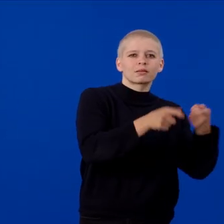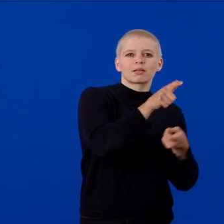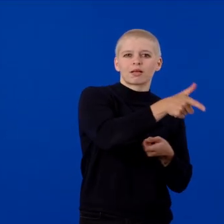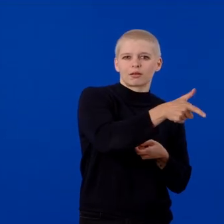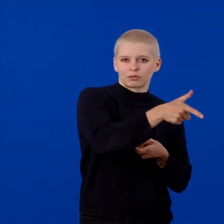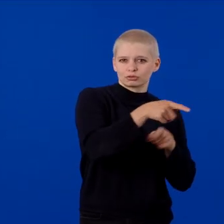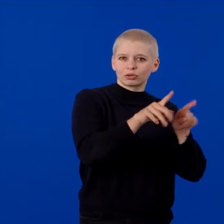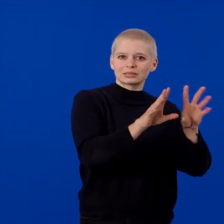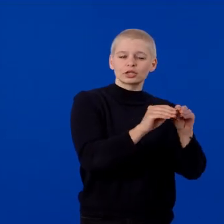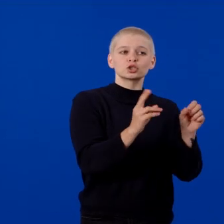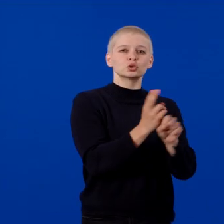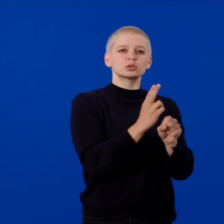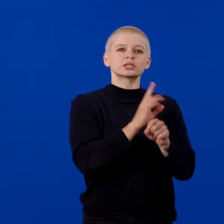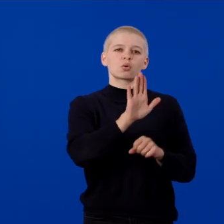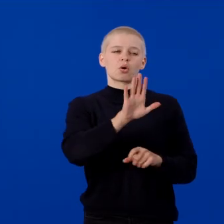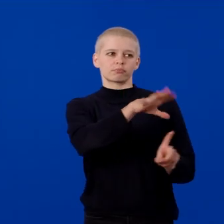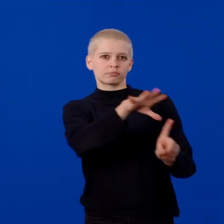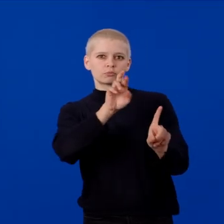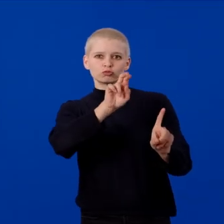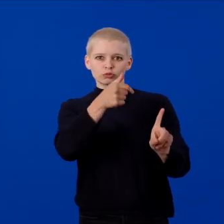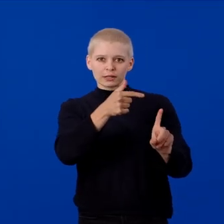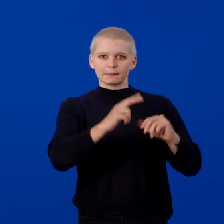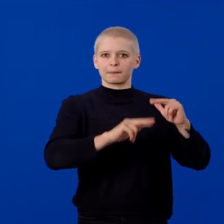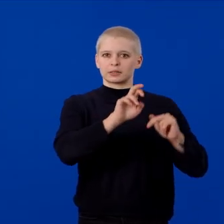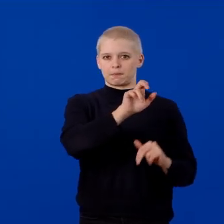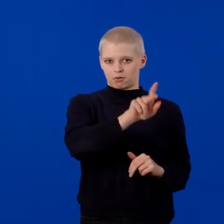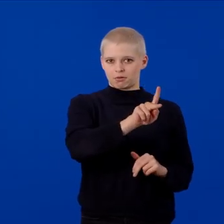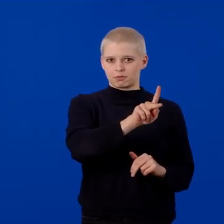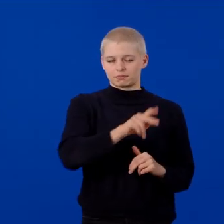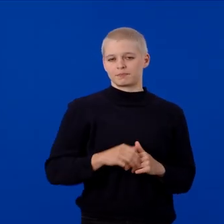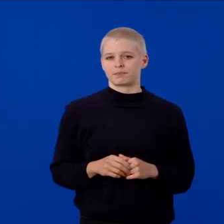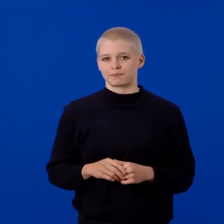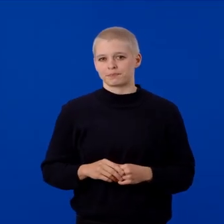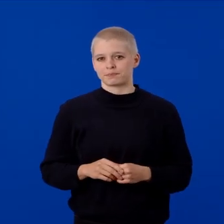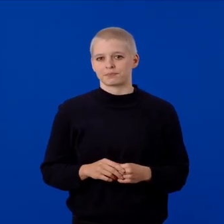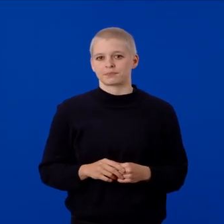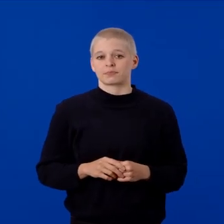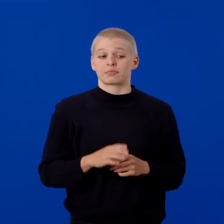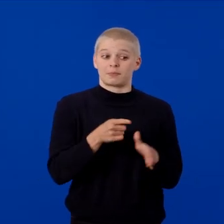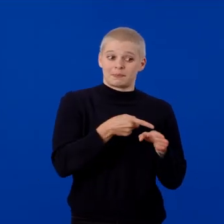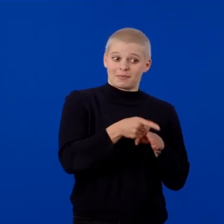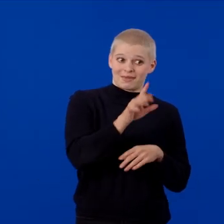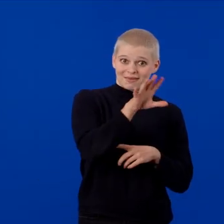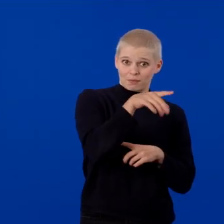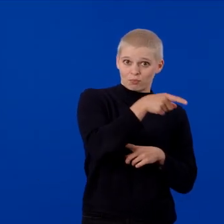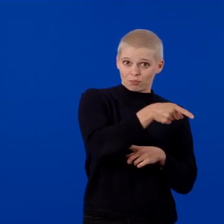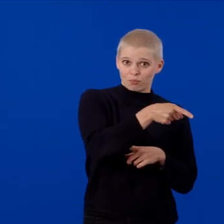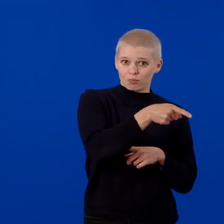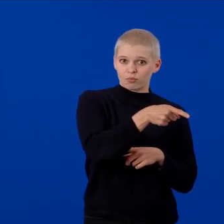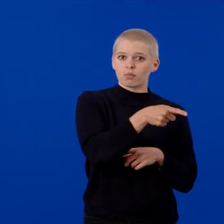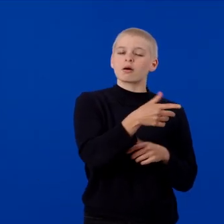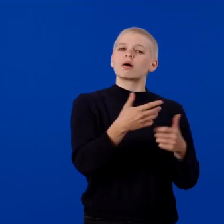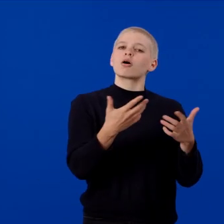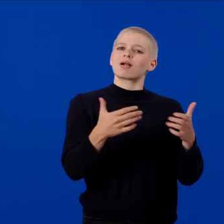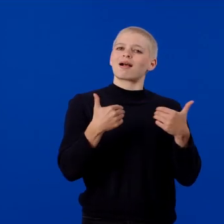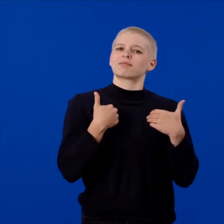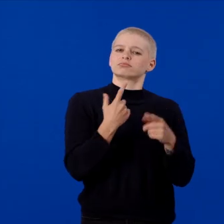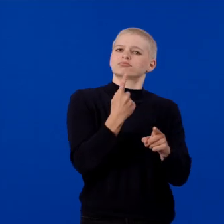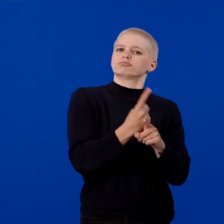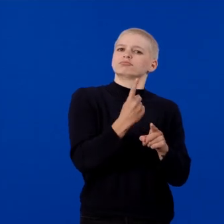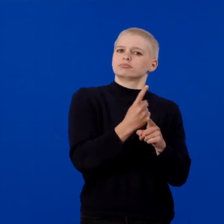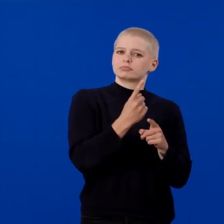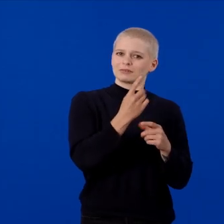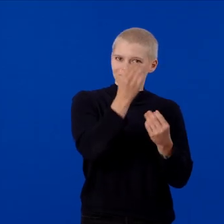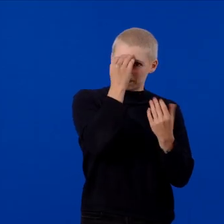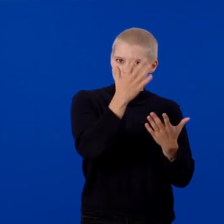using the camera rig building block instead. The main camera game object has the correct input bindings to retrieve